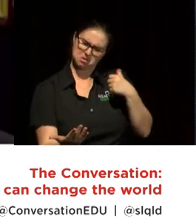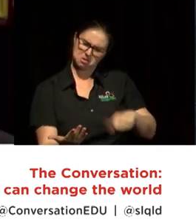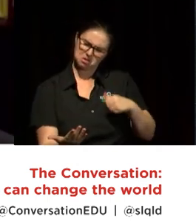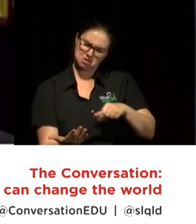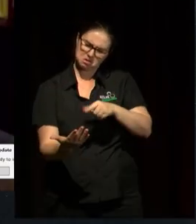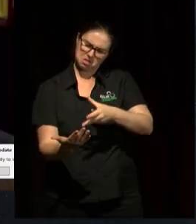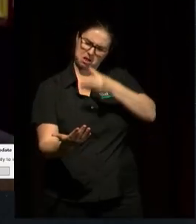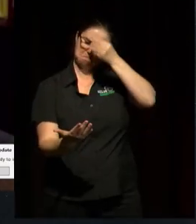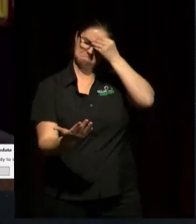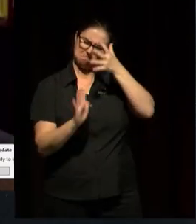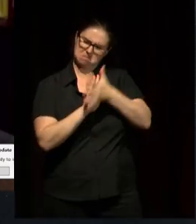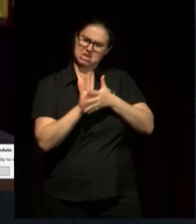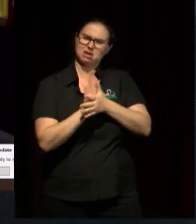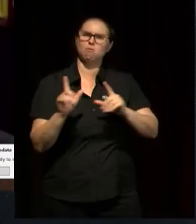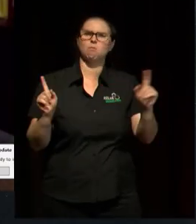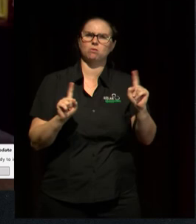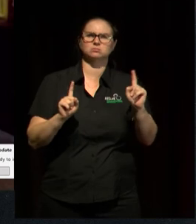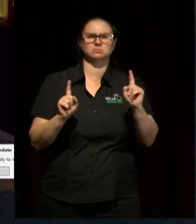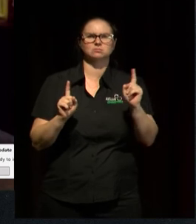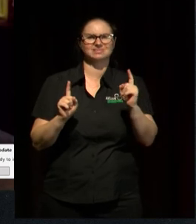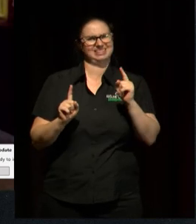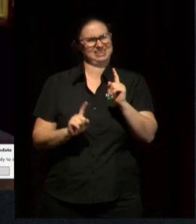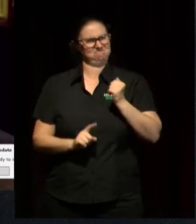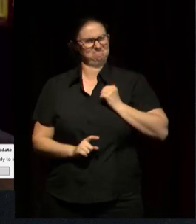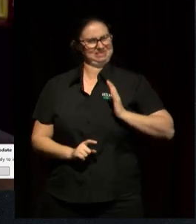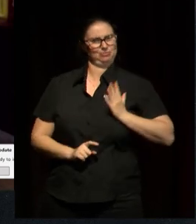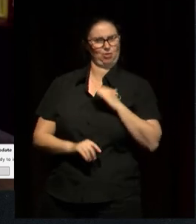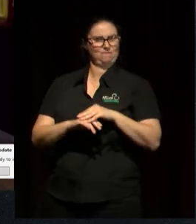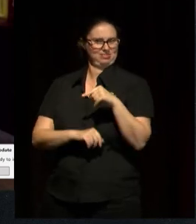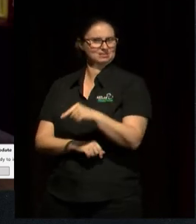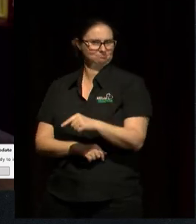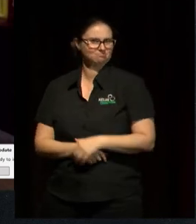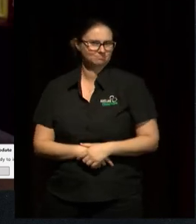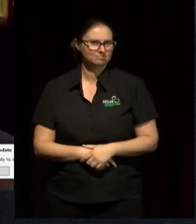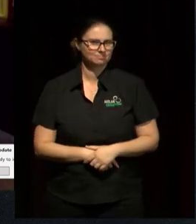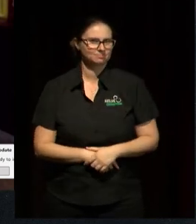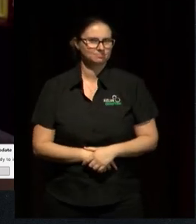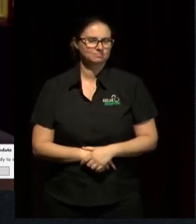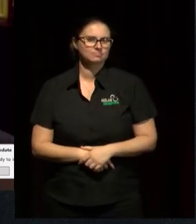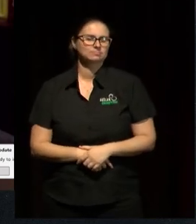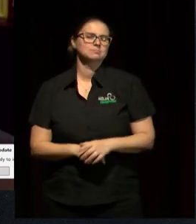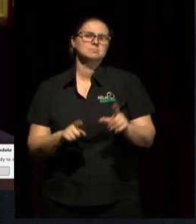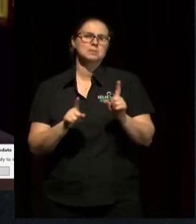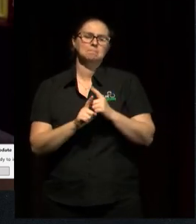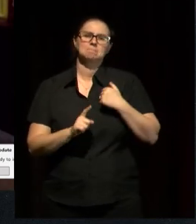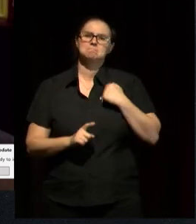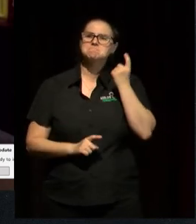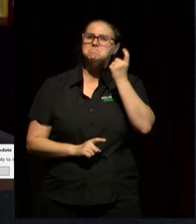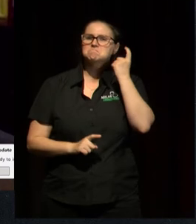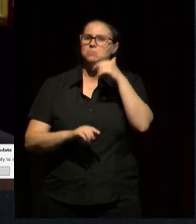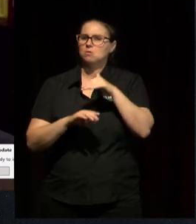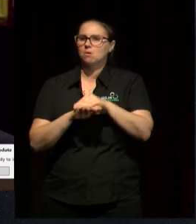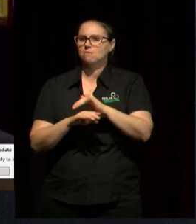that circulate about them or about the children's lives and what kind of contribution children might make to